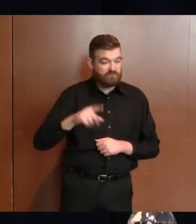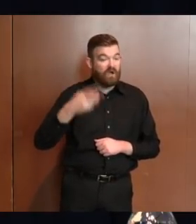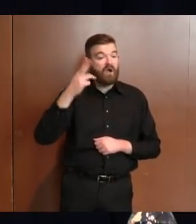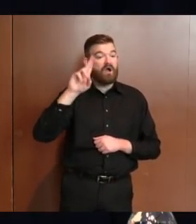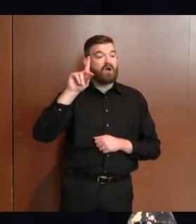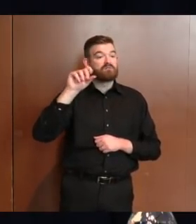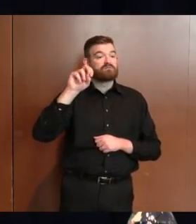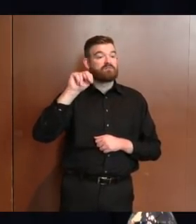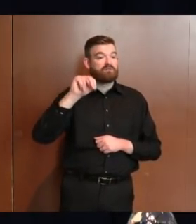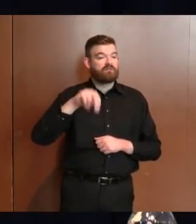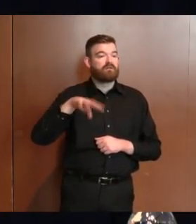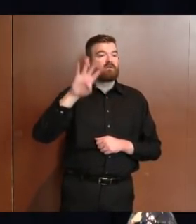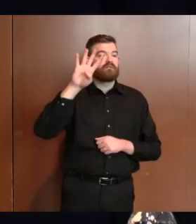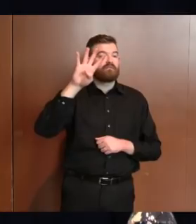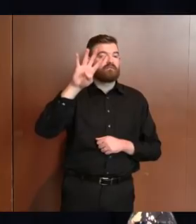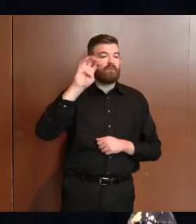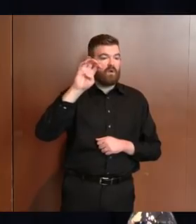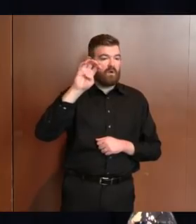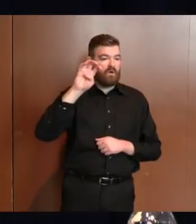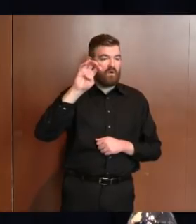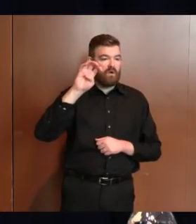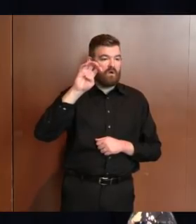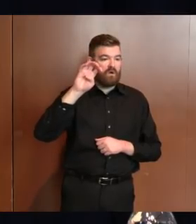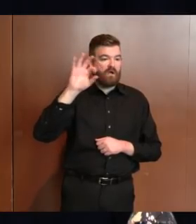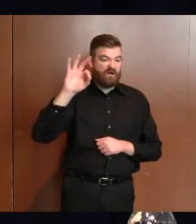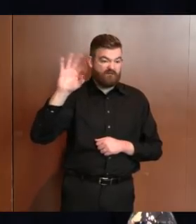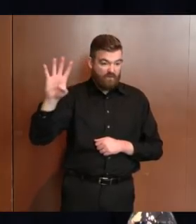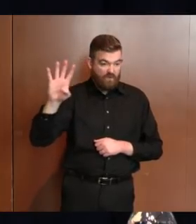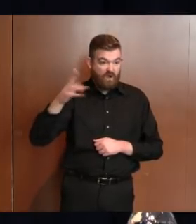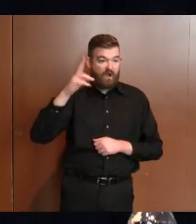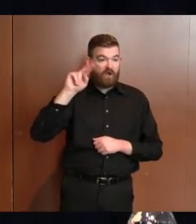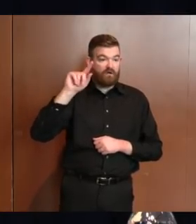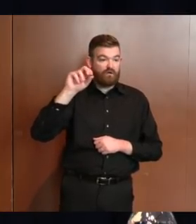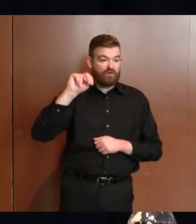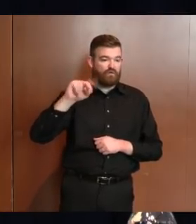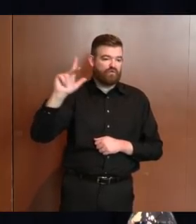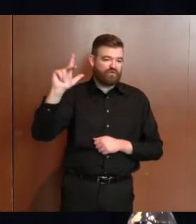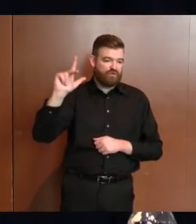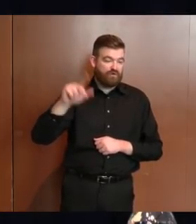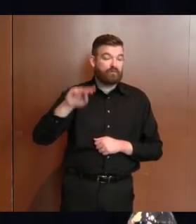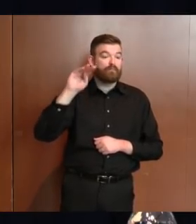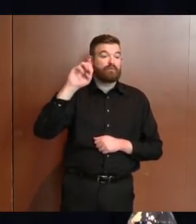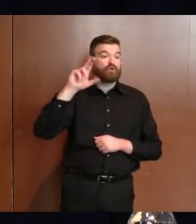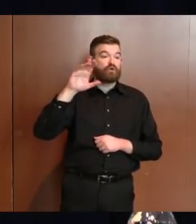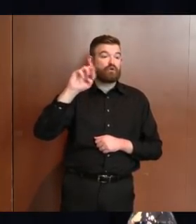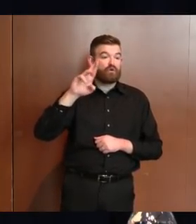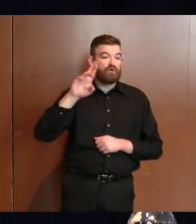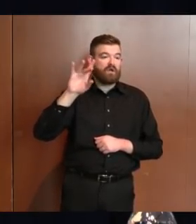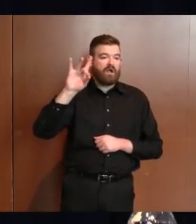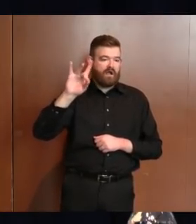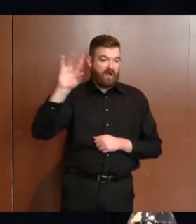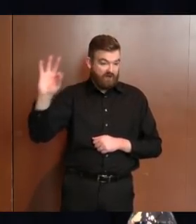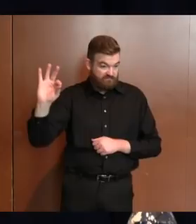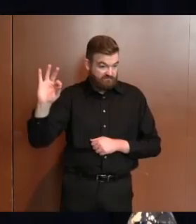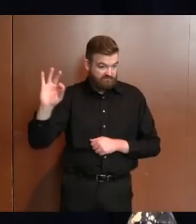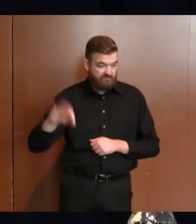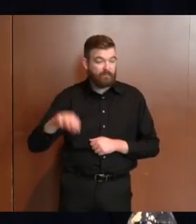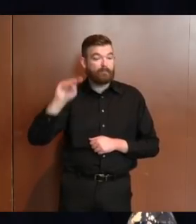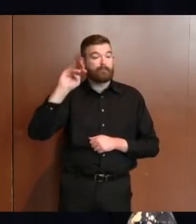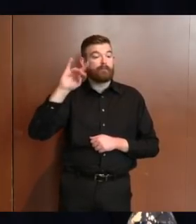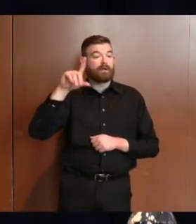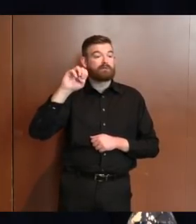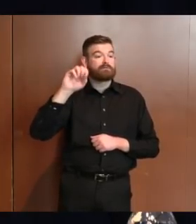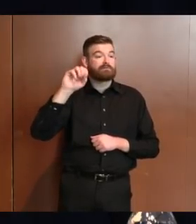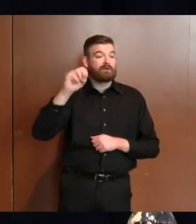Hudson, 494, 123, Mercer, 89, Middlesex,